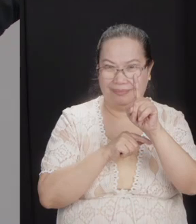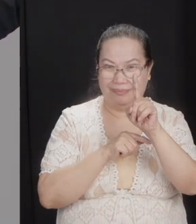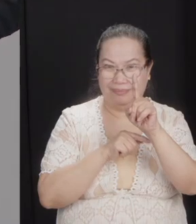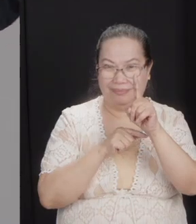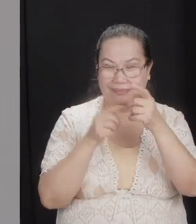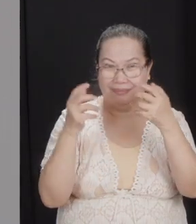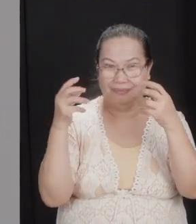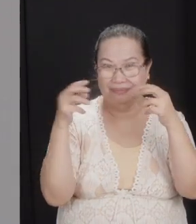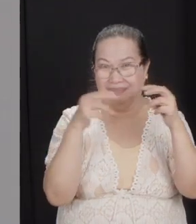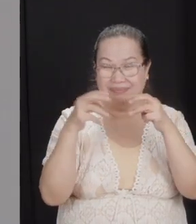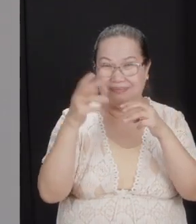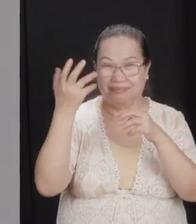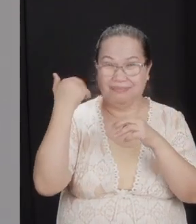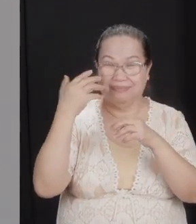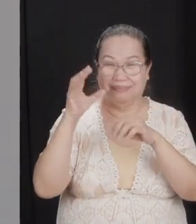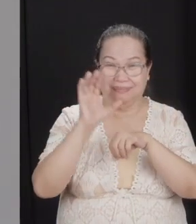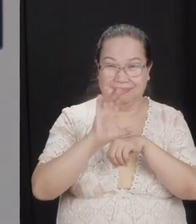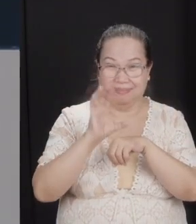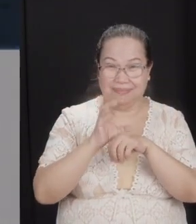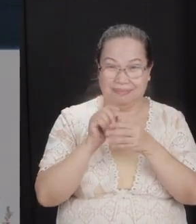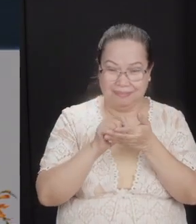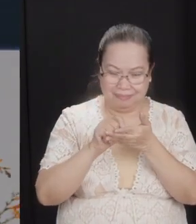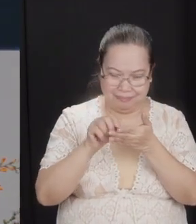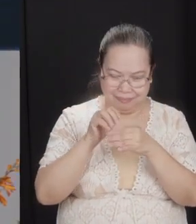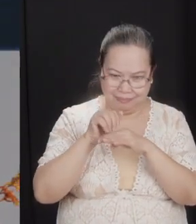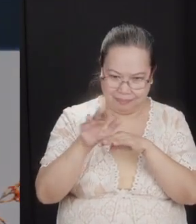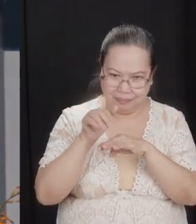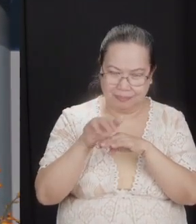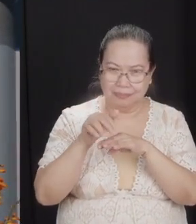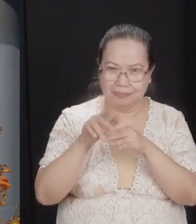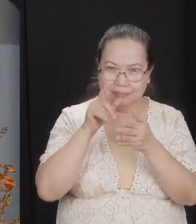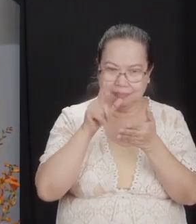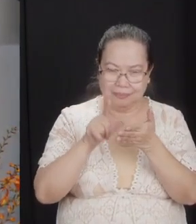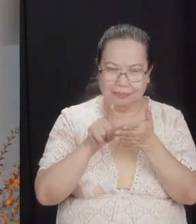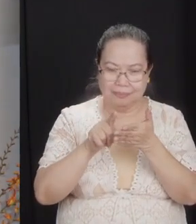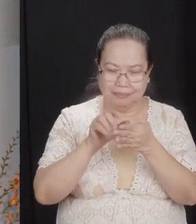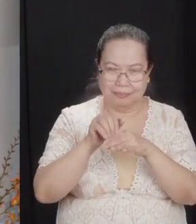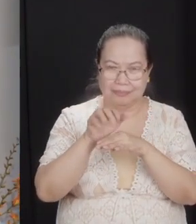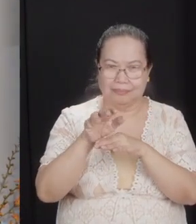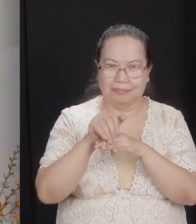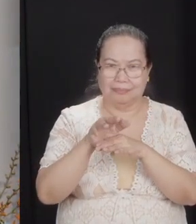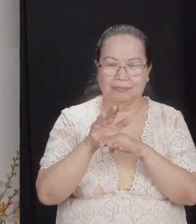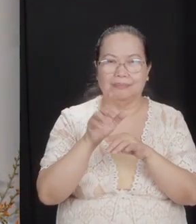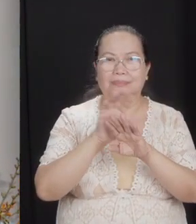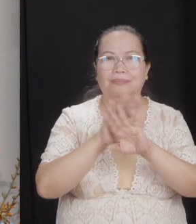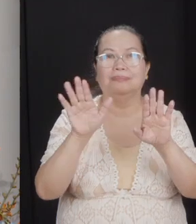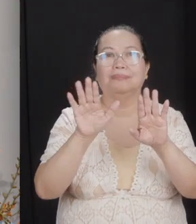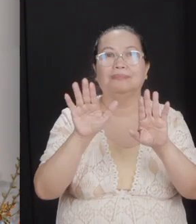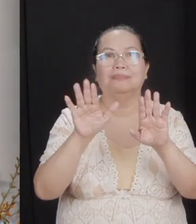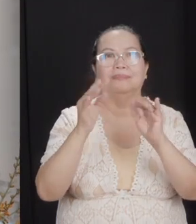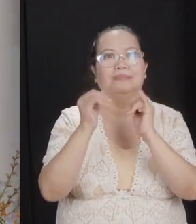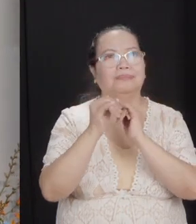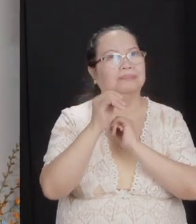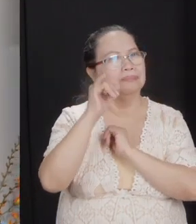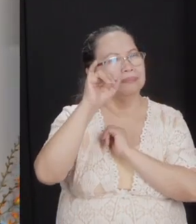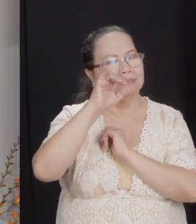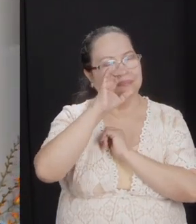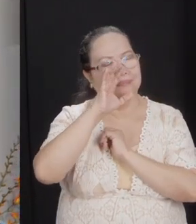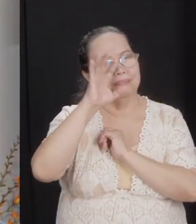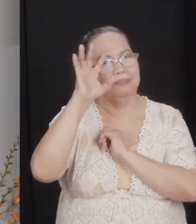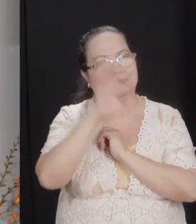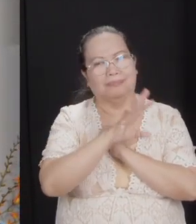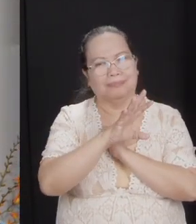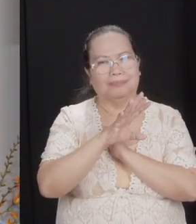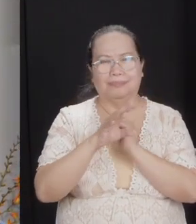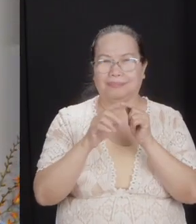against our church, people were sending messages of panic to me. I said, look, ignore it. You're not going to answer, Pastor? No,